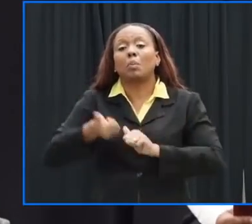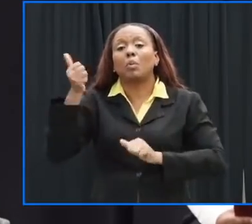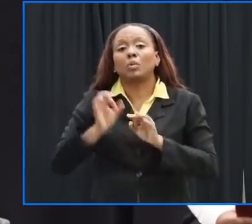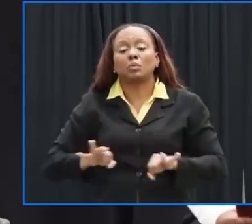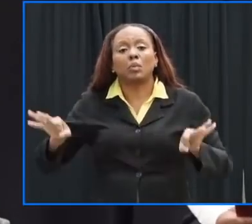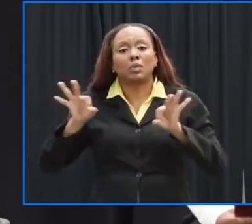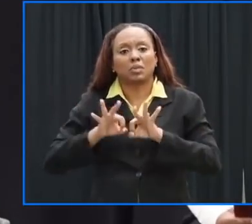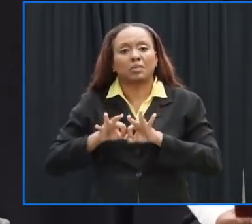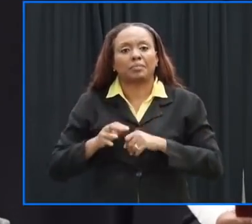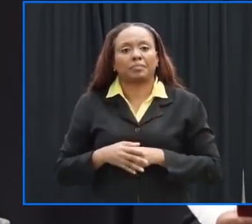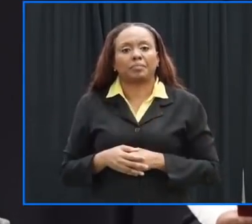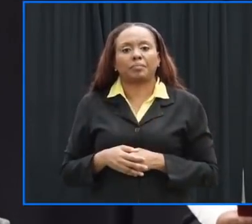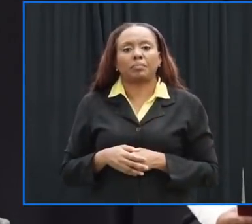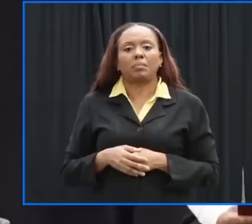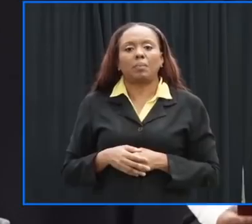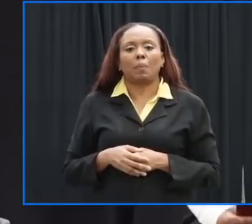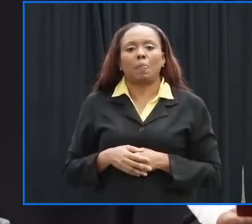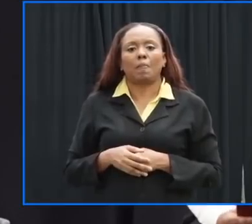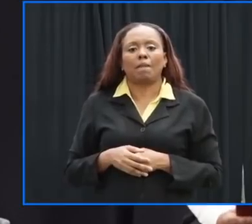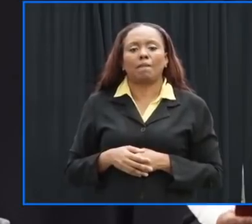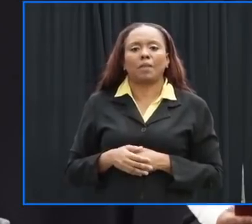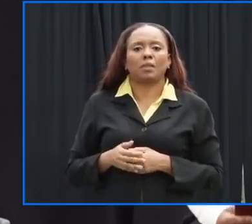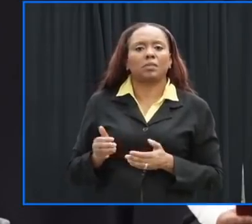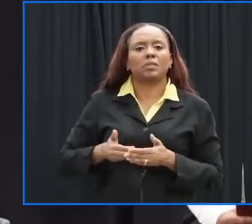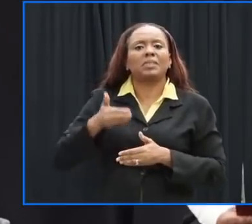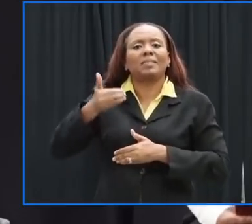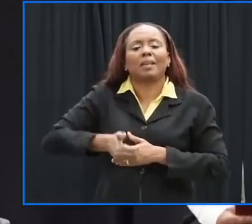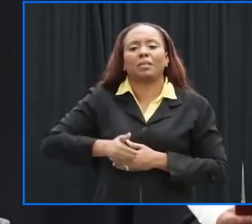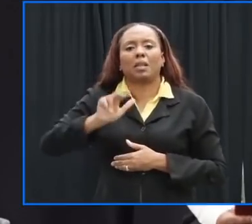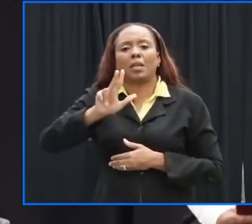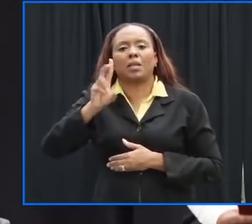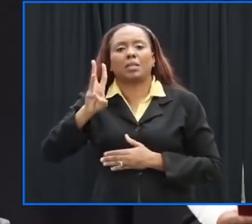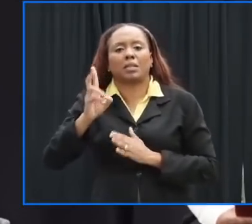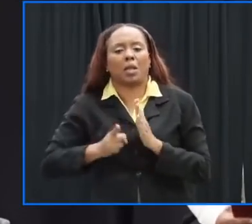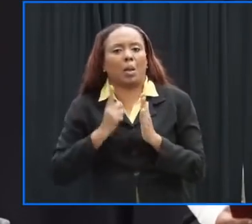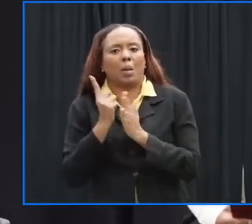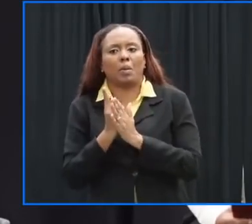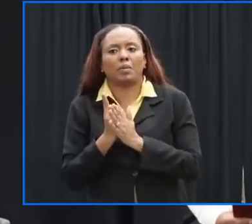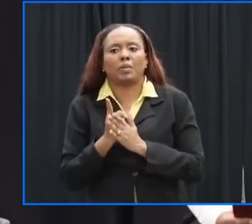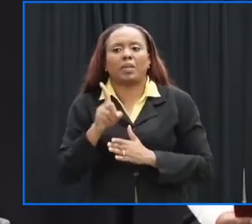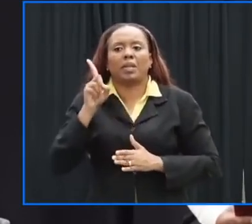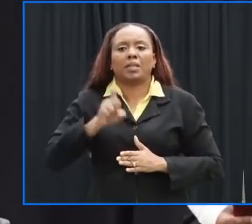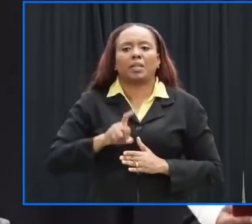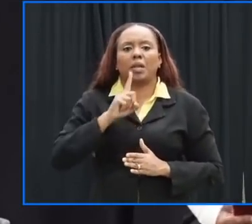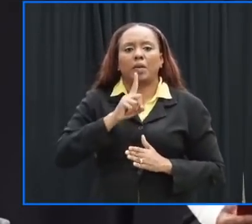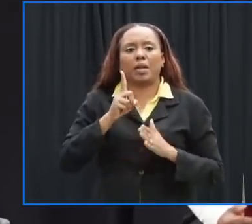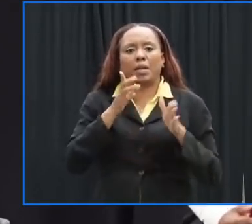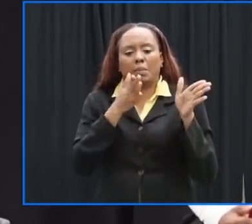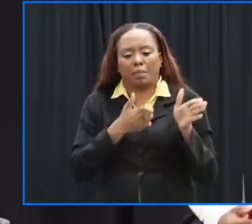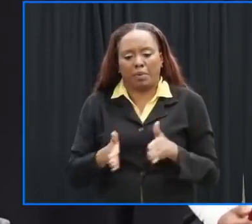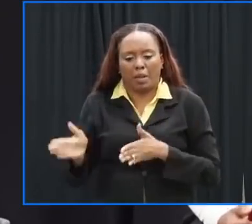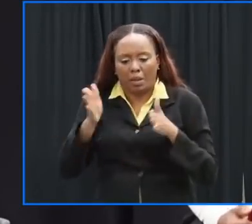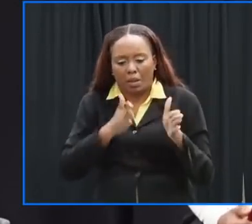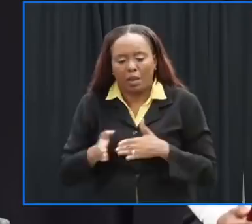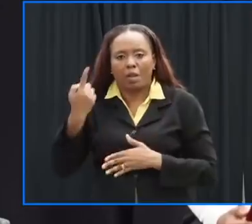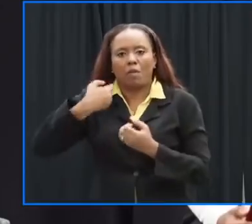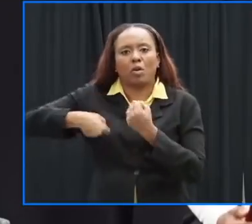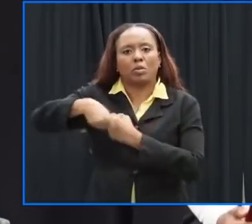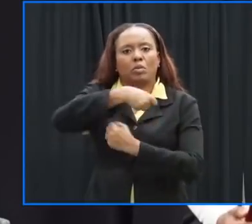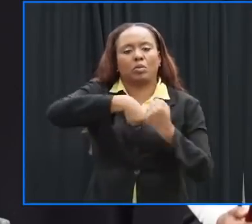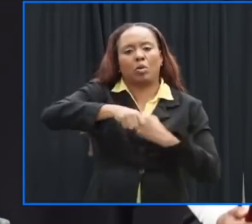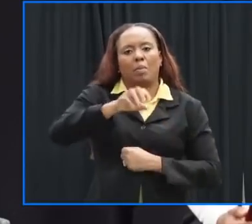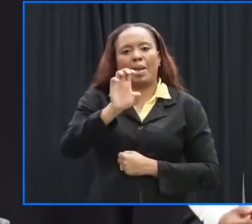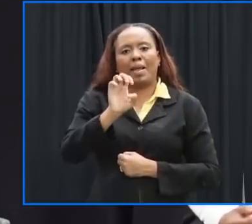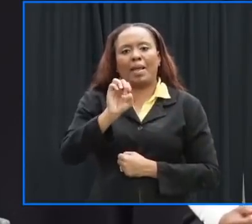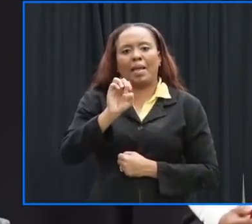nation over the course of the next 36 hours than to confront the reality of tropical storm elsa we